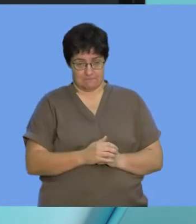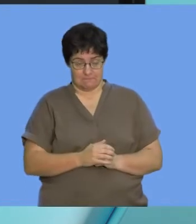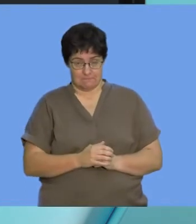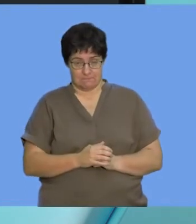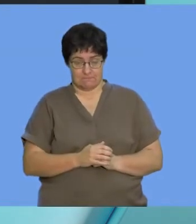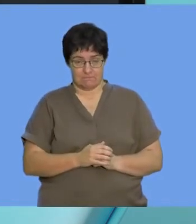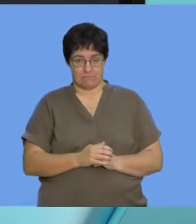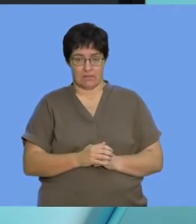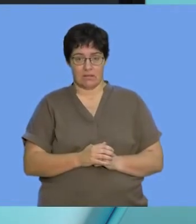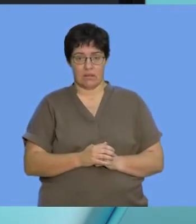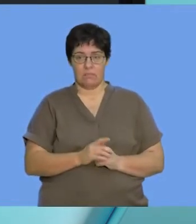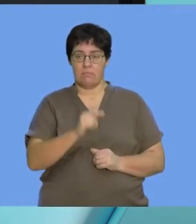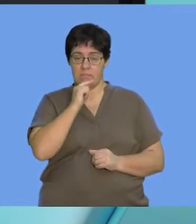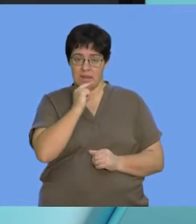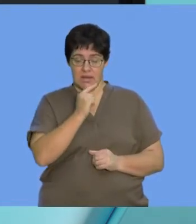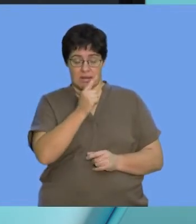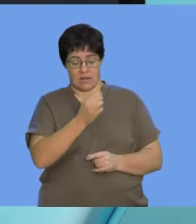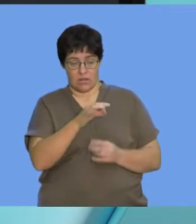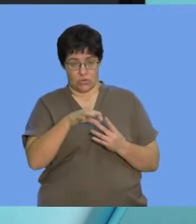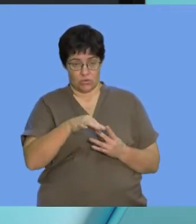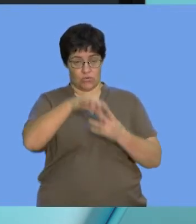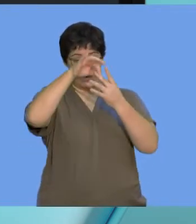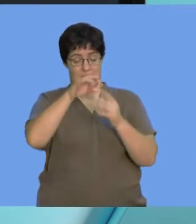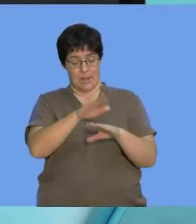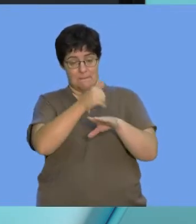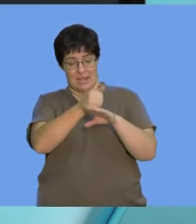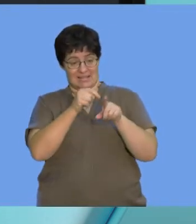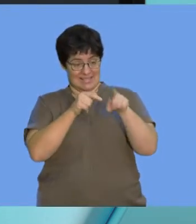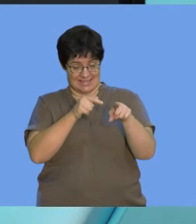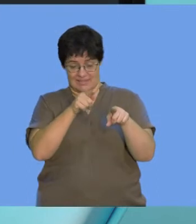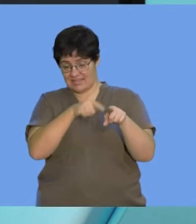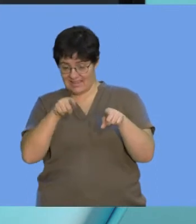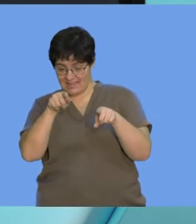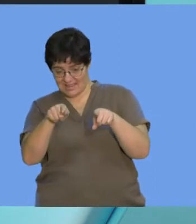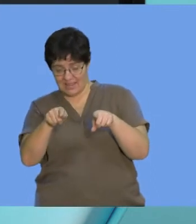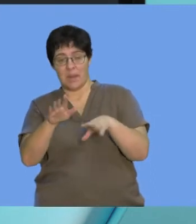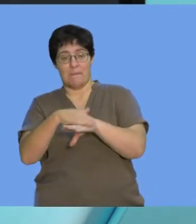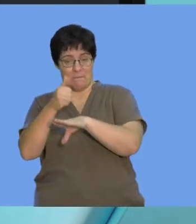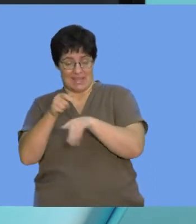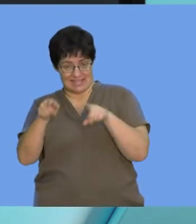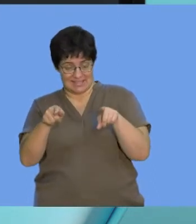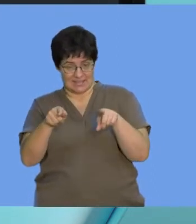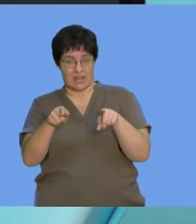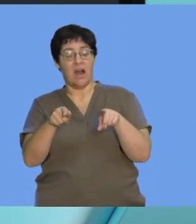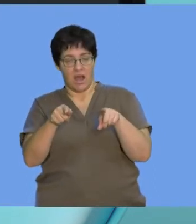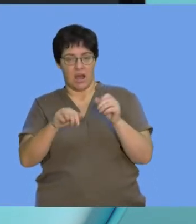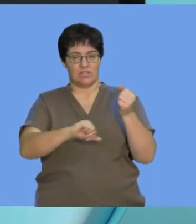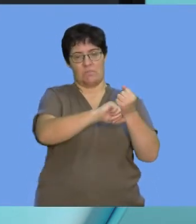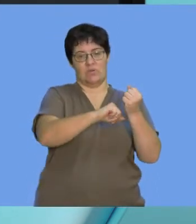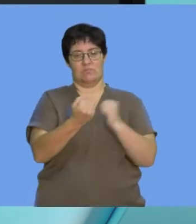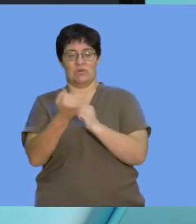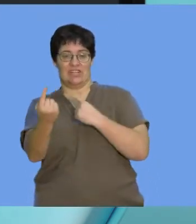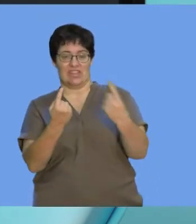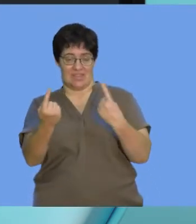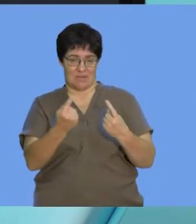complementary means that there's a unique base pairing between two bases, we need to apply that concept to understanding